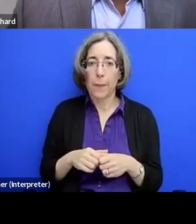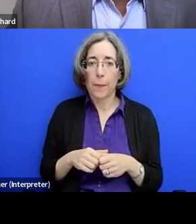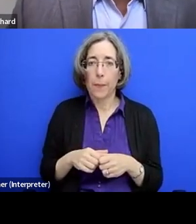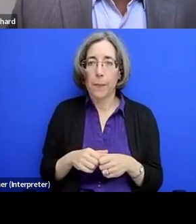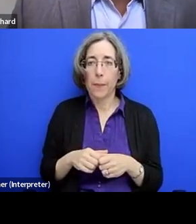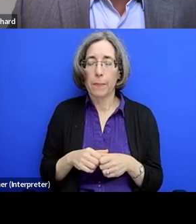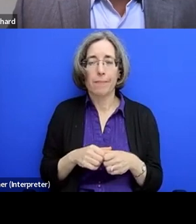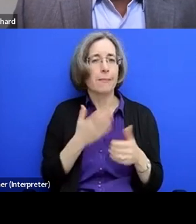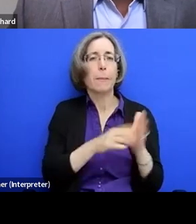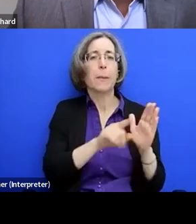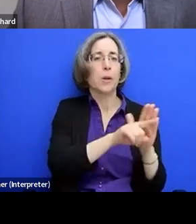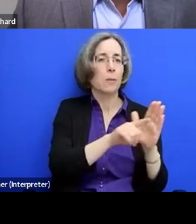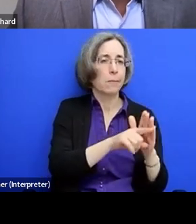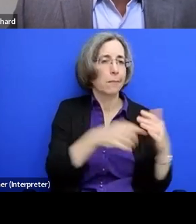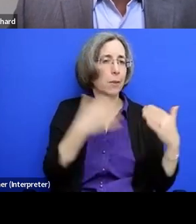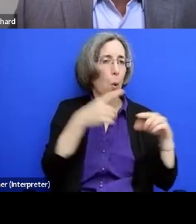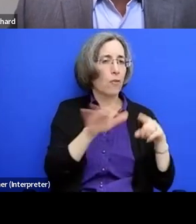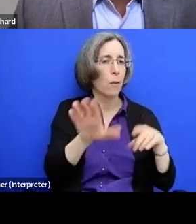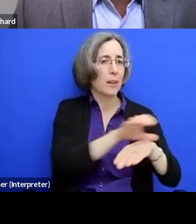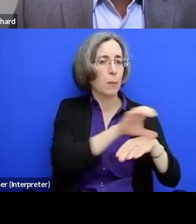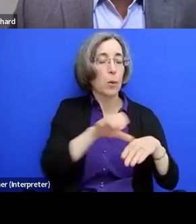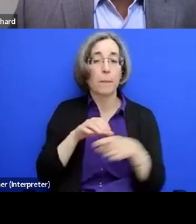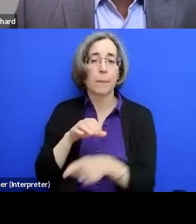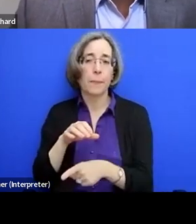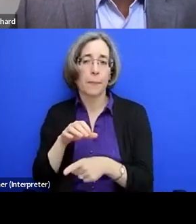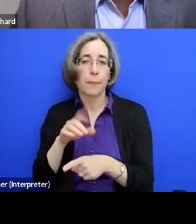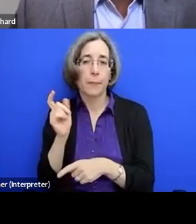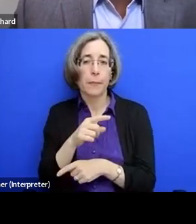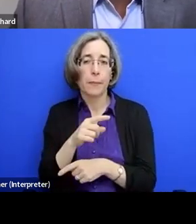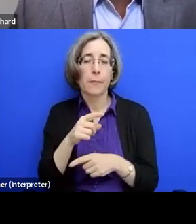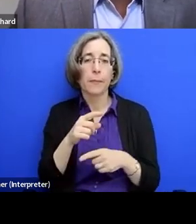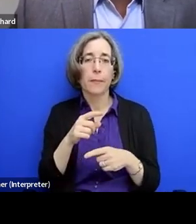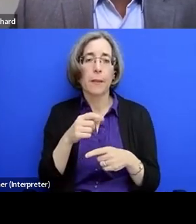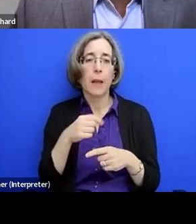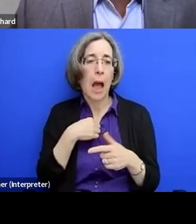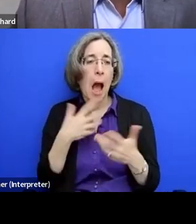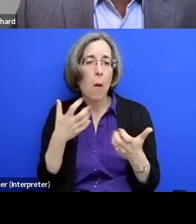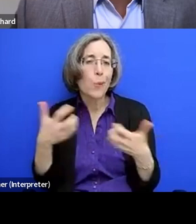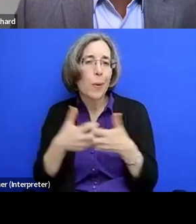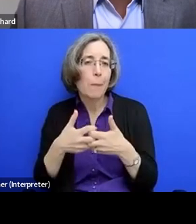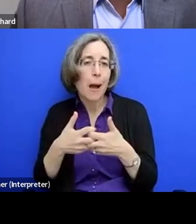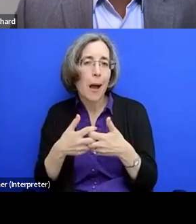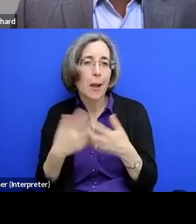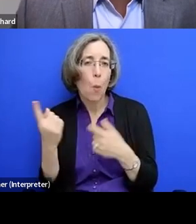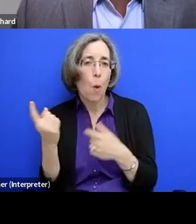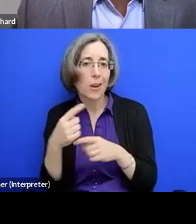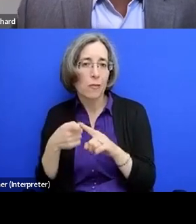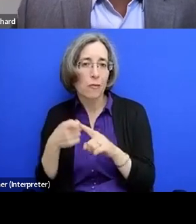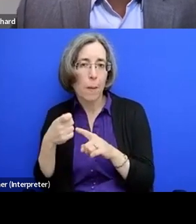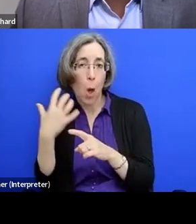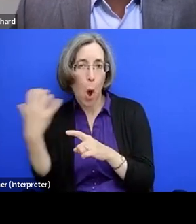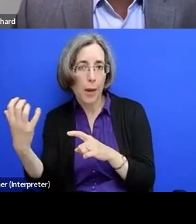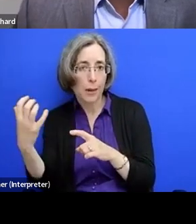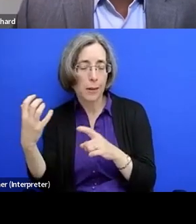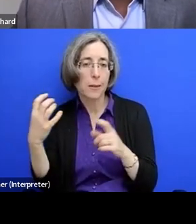so I'm, going to shift and sort of combine, uh, the, there's an attendee question in, in the chat, um, with a sort of